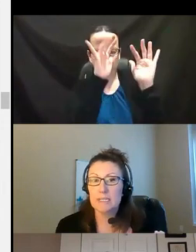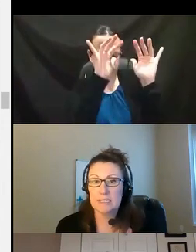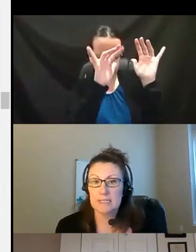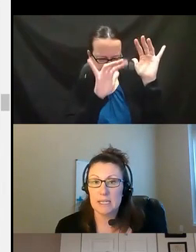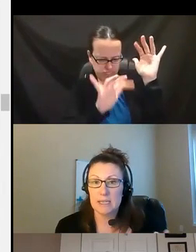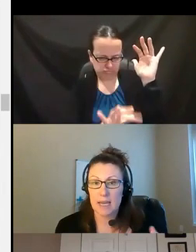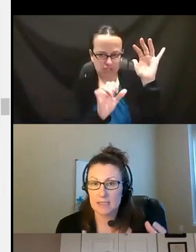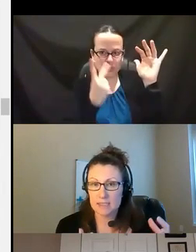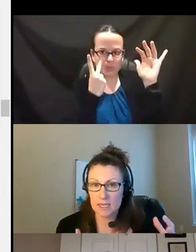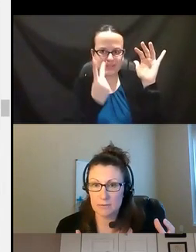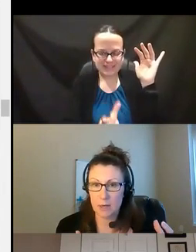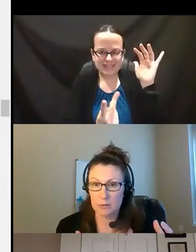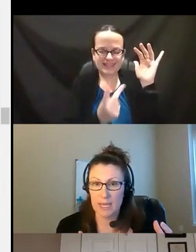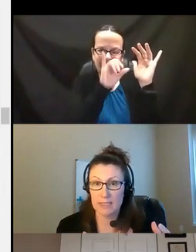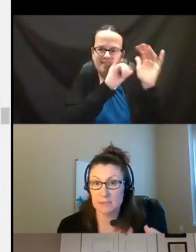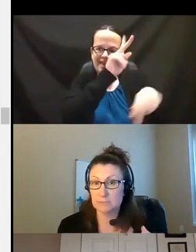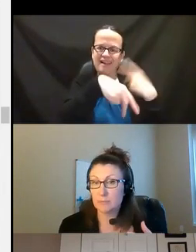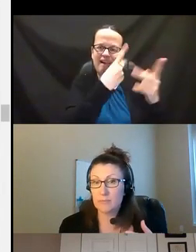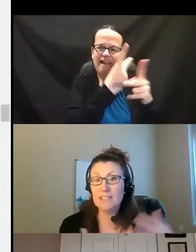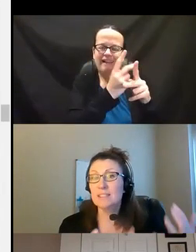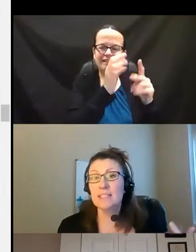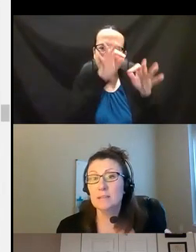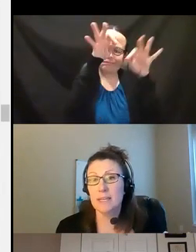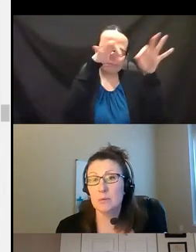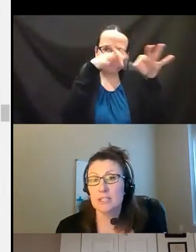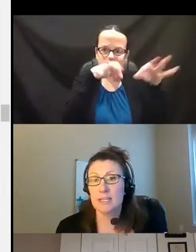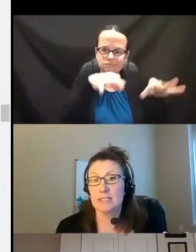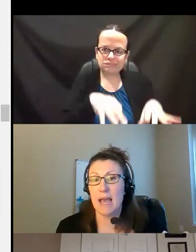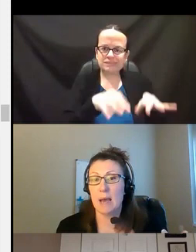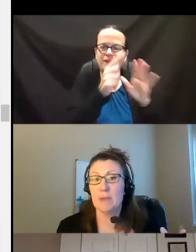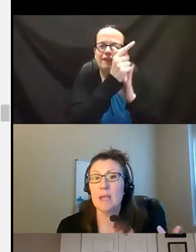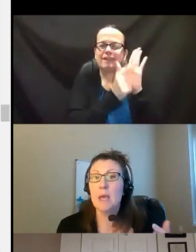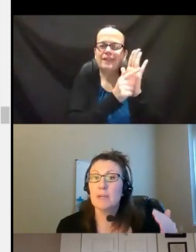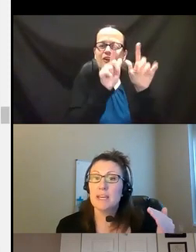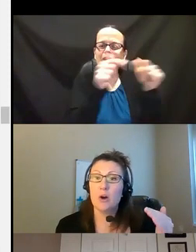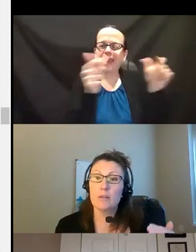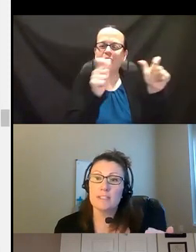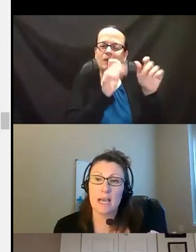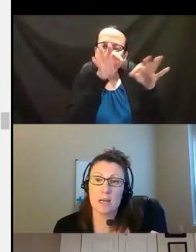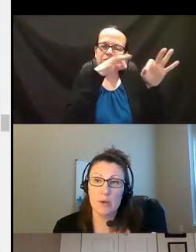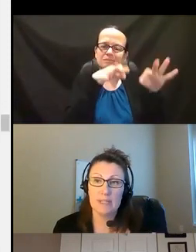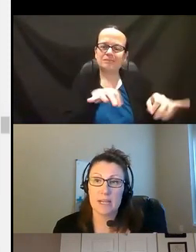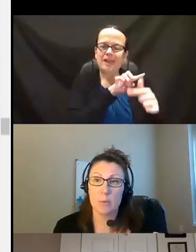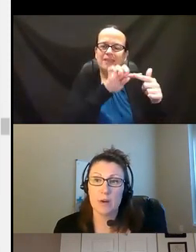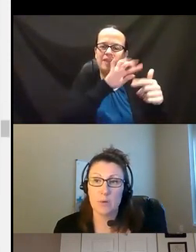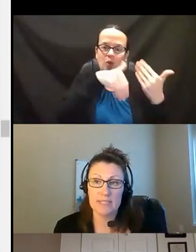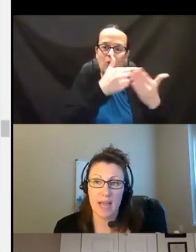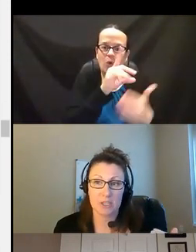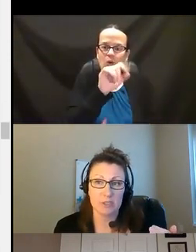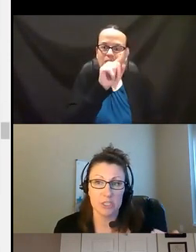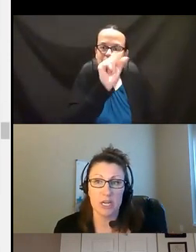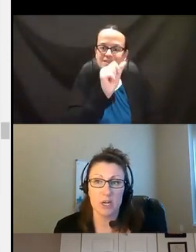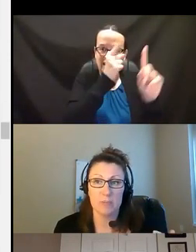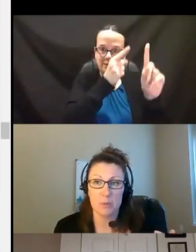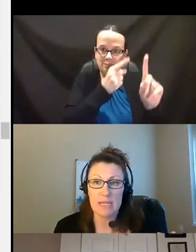you can see that this kind of outlines the legal language that needs to happen. But then all the data points that we are going to